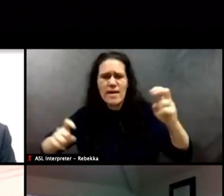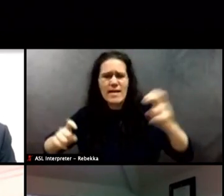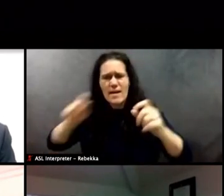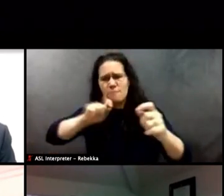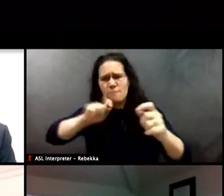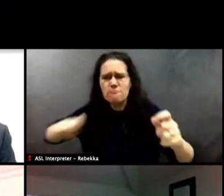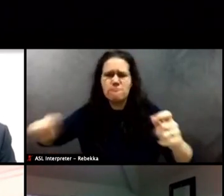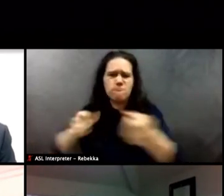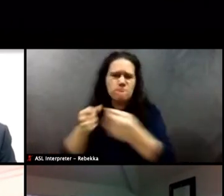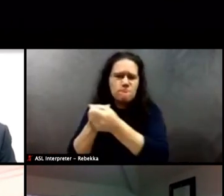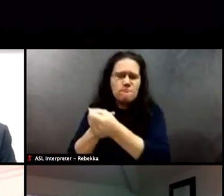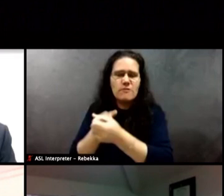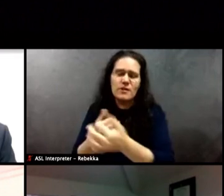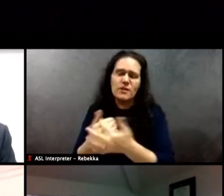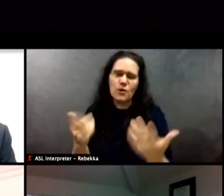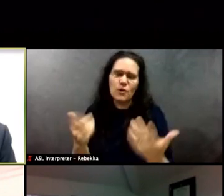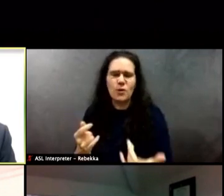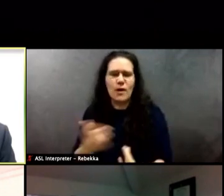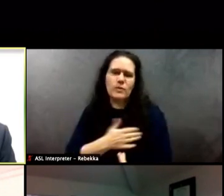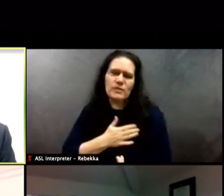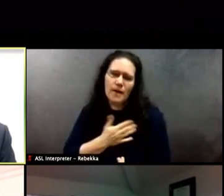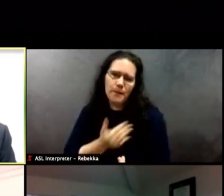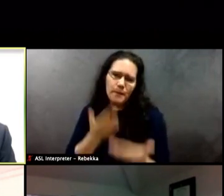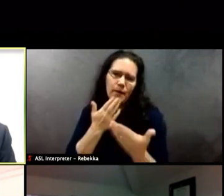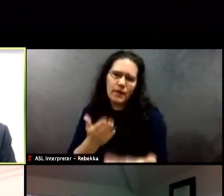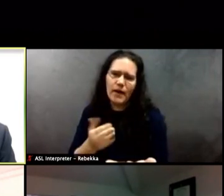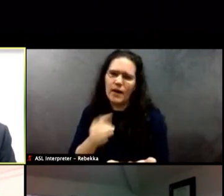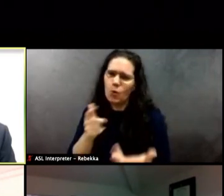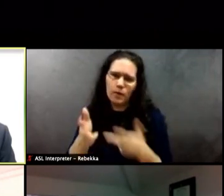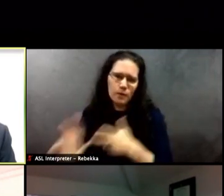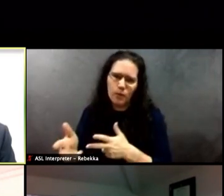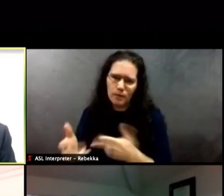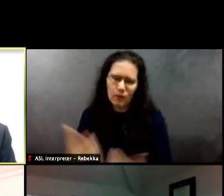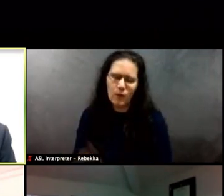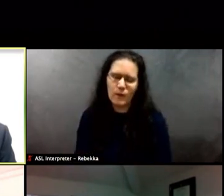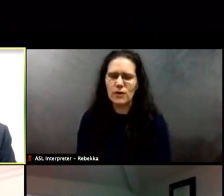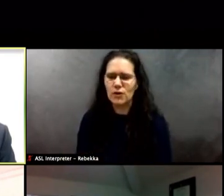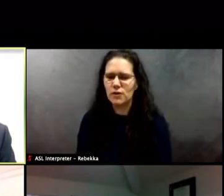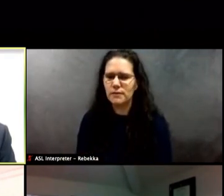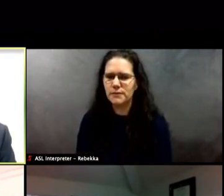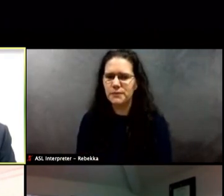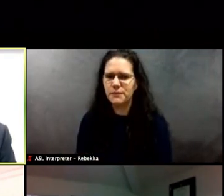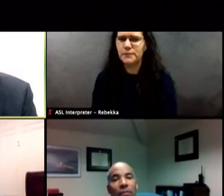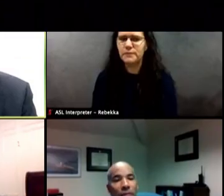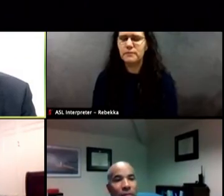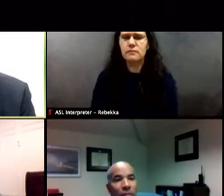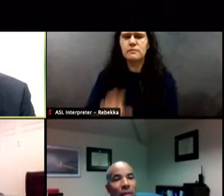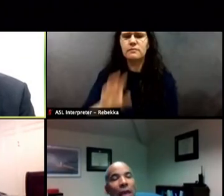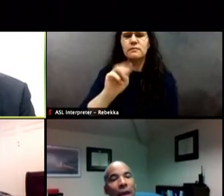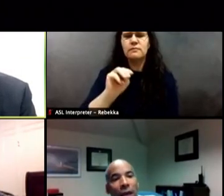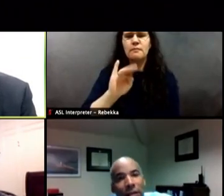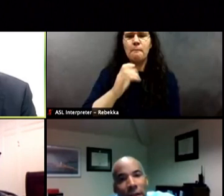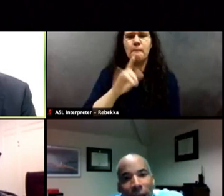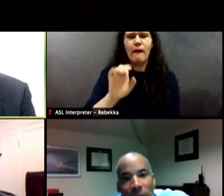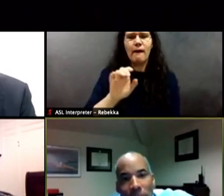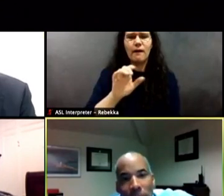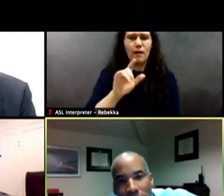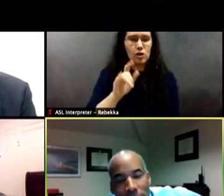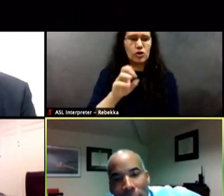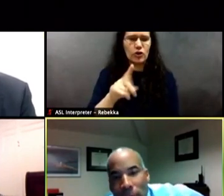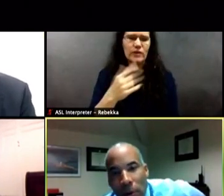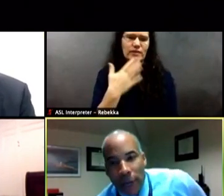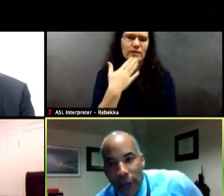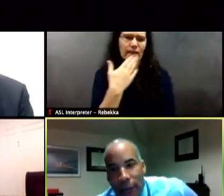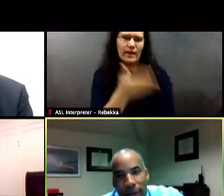So just FYI. Susan, thank you. Thank you. I want to go to Scott next. Go ahead, Scott. Thank you,